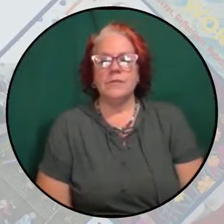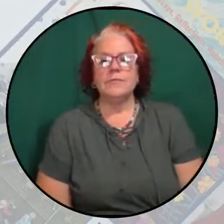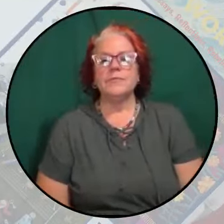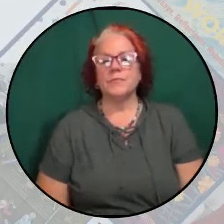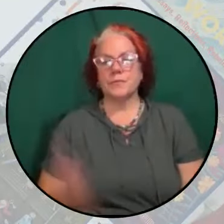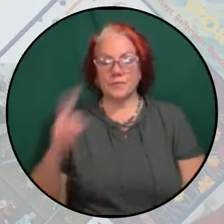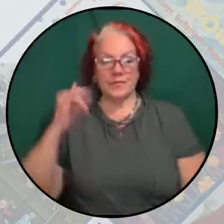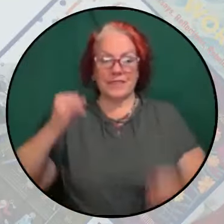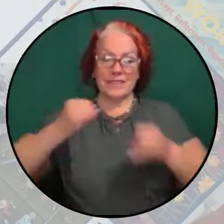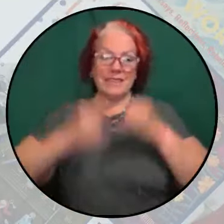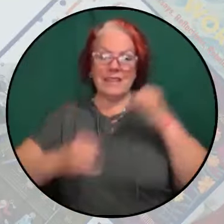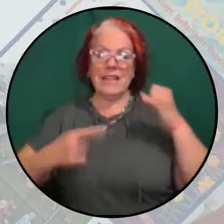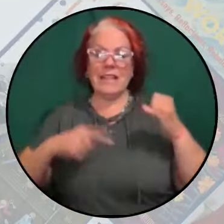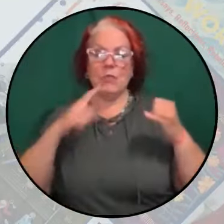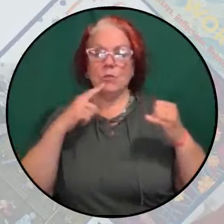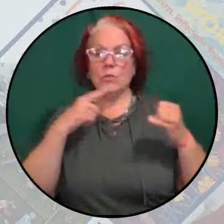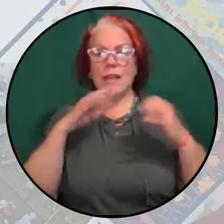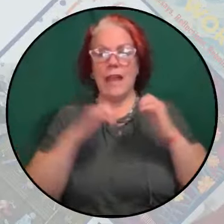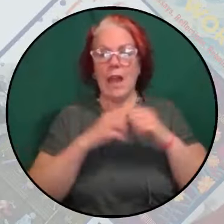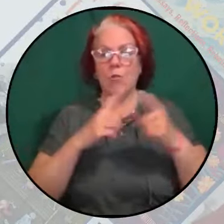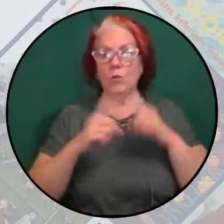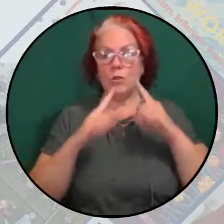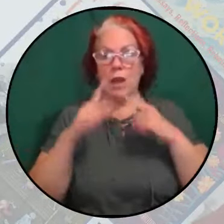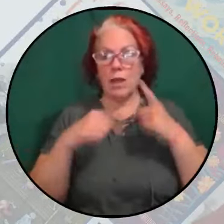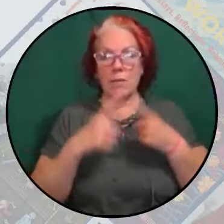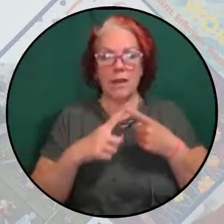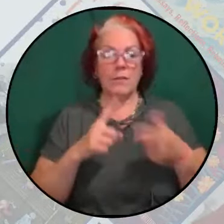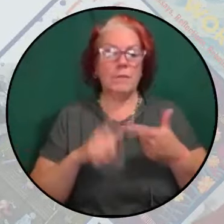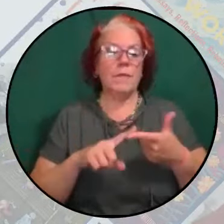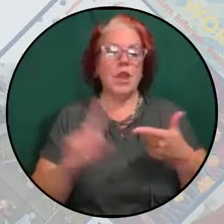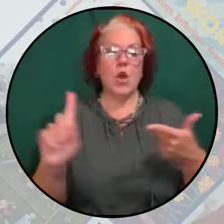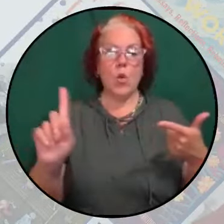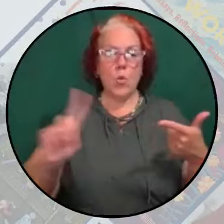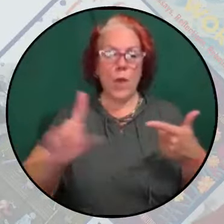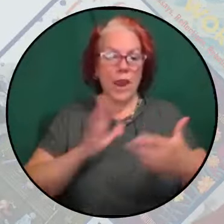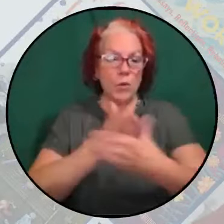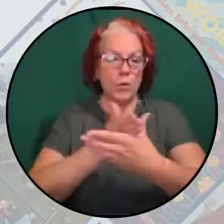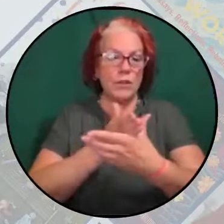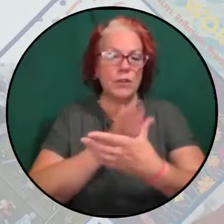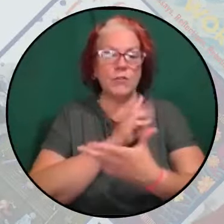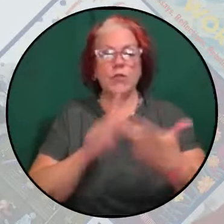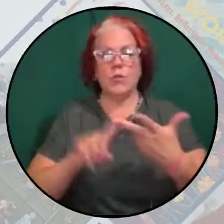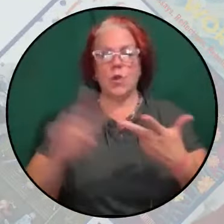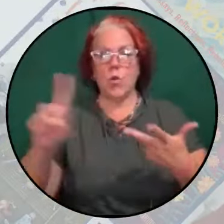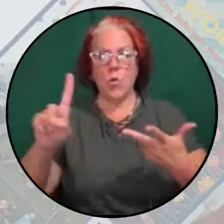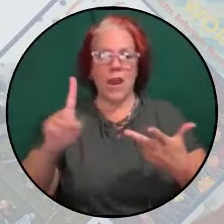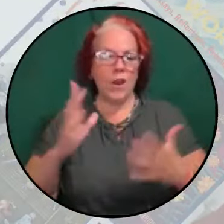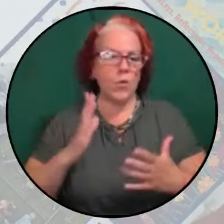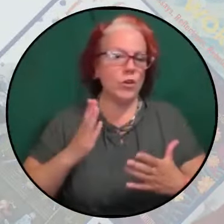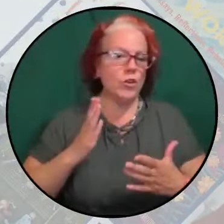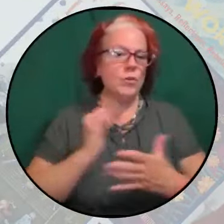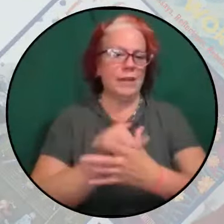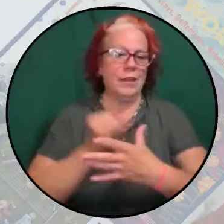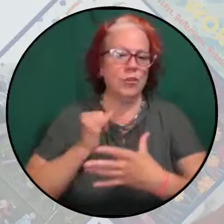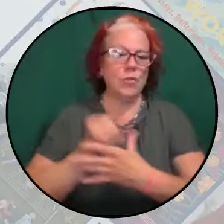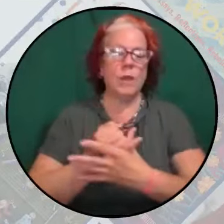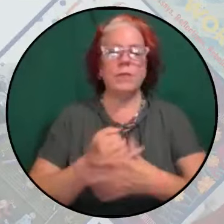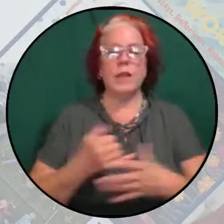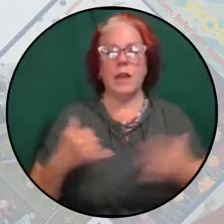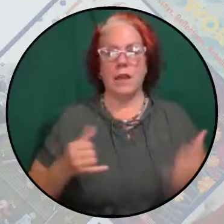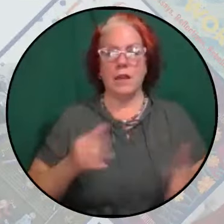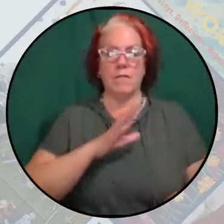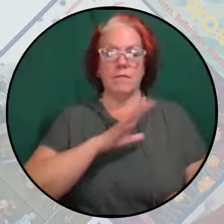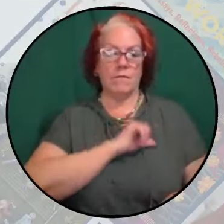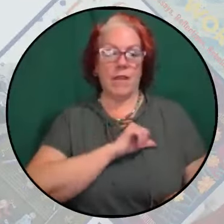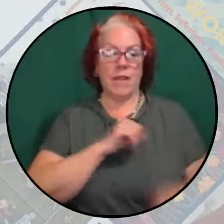I'll just lastly say, how are you going to be talking about it? Where are you going to intervene? Where are you going to interrupt? As we speak, Palestinians are getting